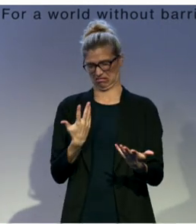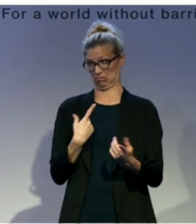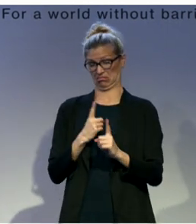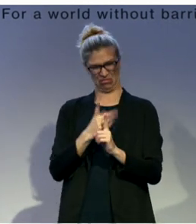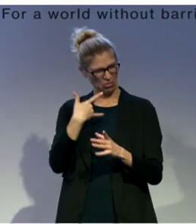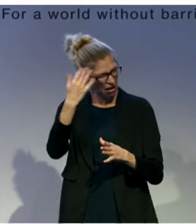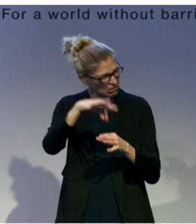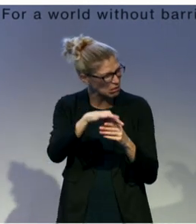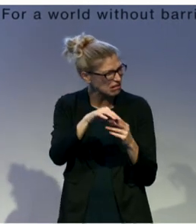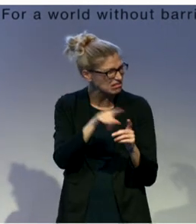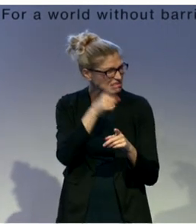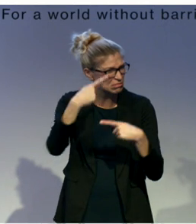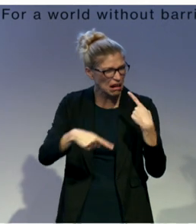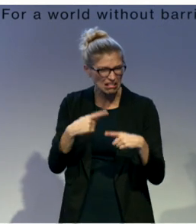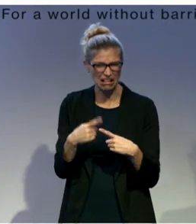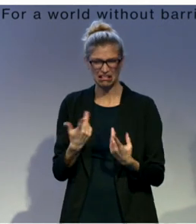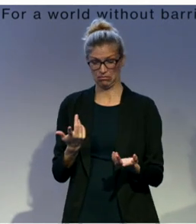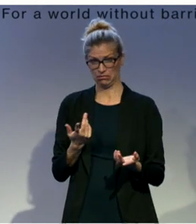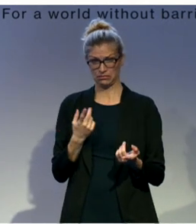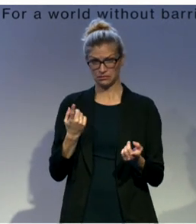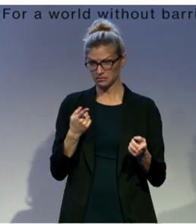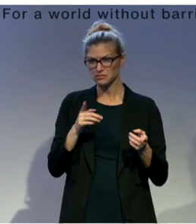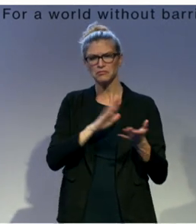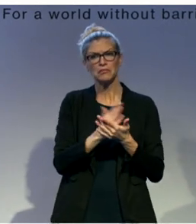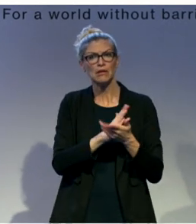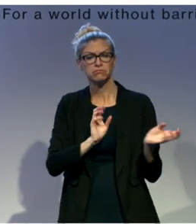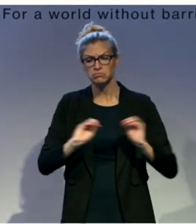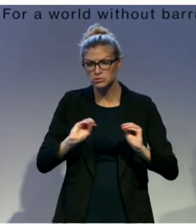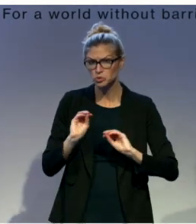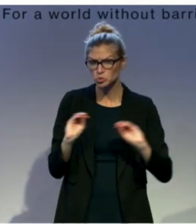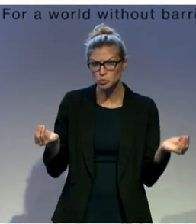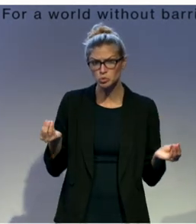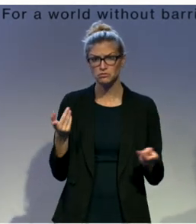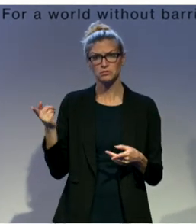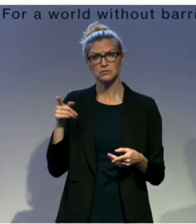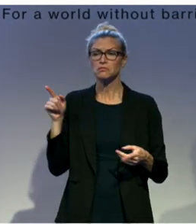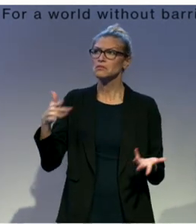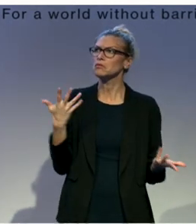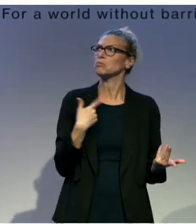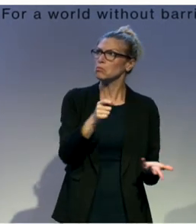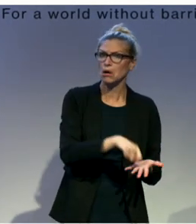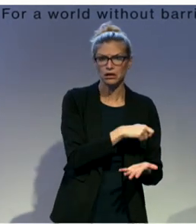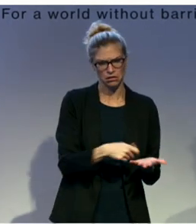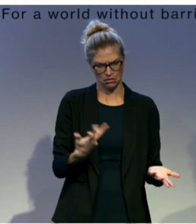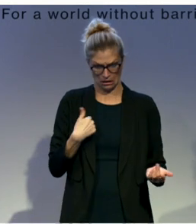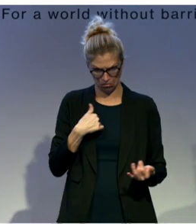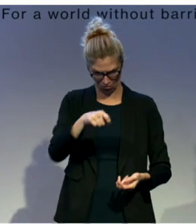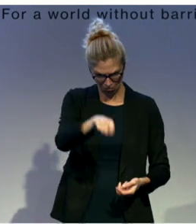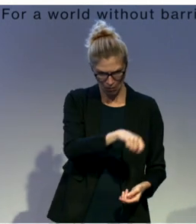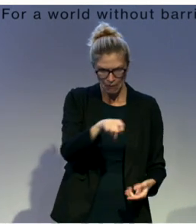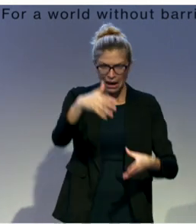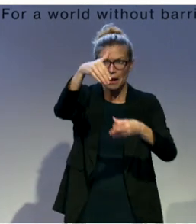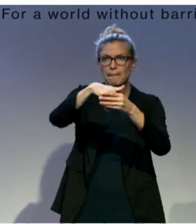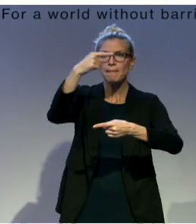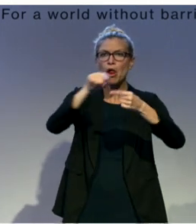No one tried to explain. My voting right was used because I knew nothing about the elections. The same thing happened to many people in the deaf